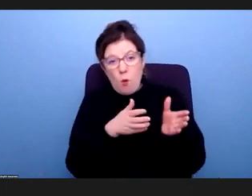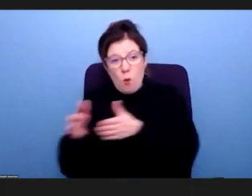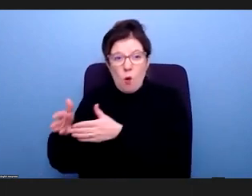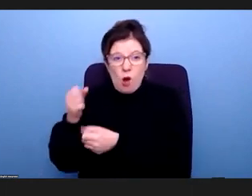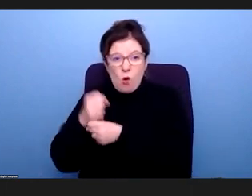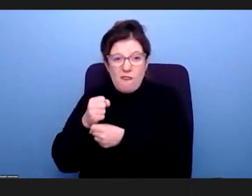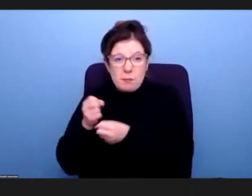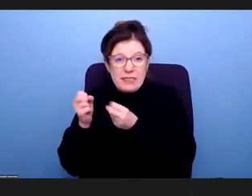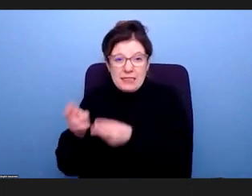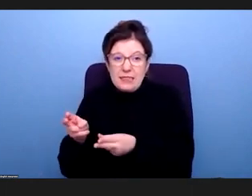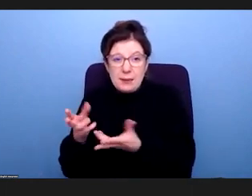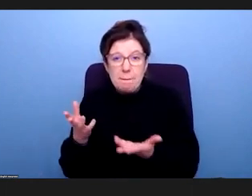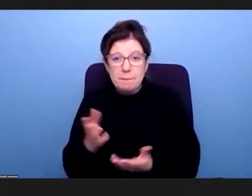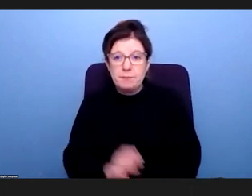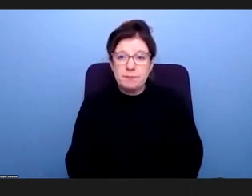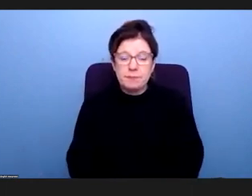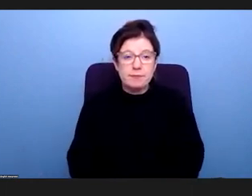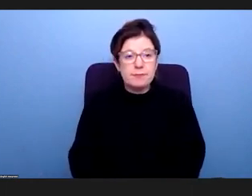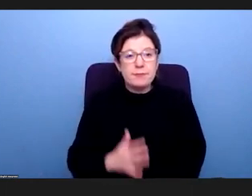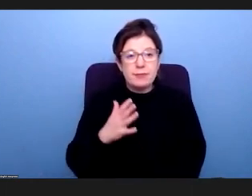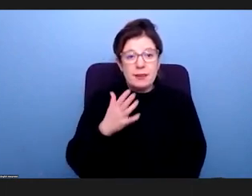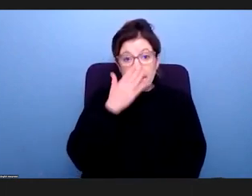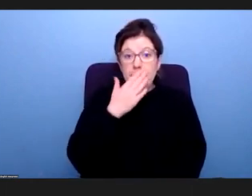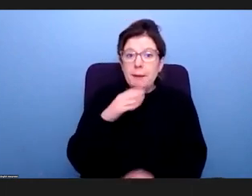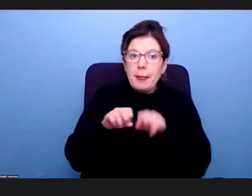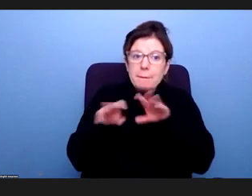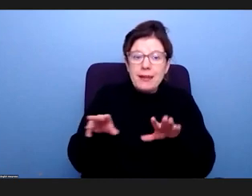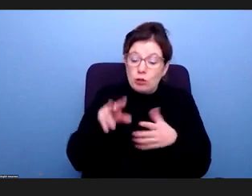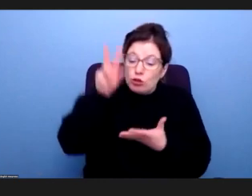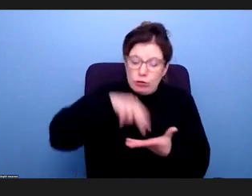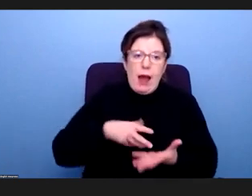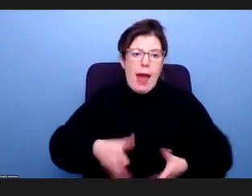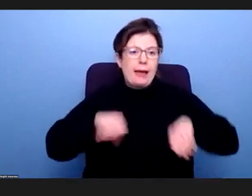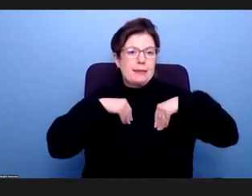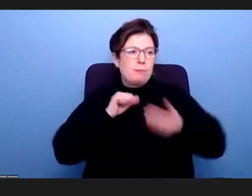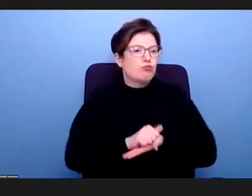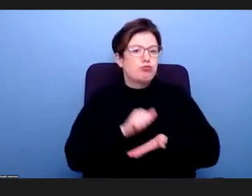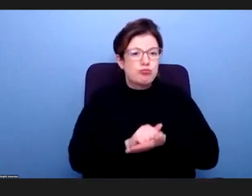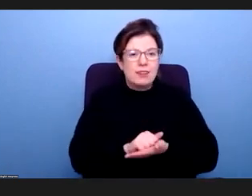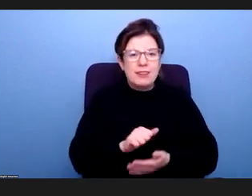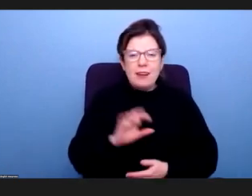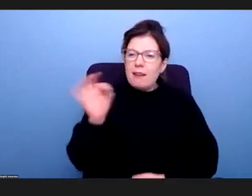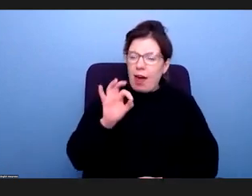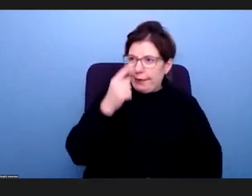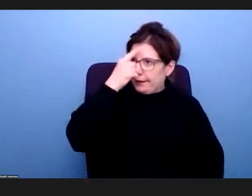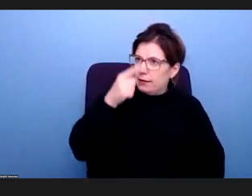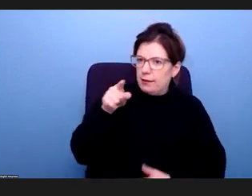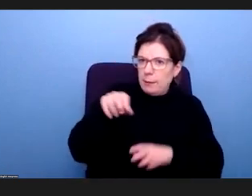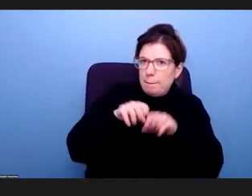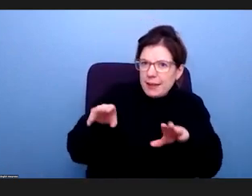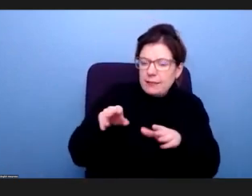system that we have. So people read the media and they don't question what they're reading. They just sort of accept that that's the truth, even though